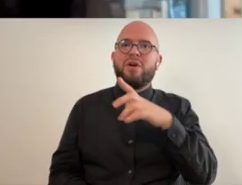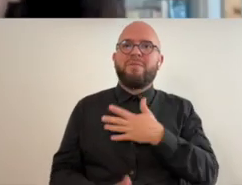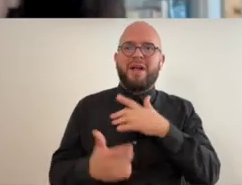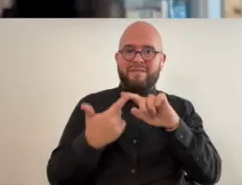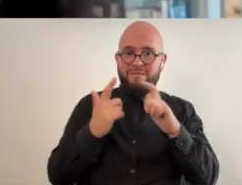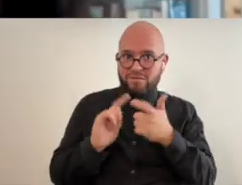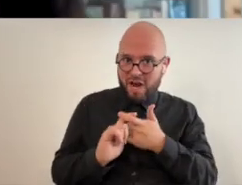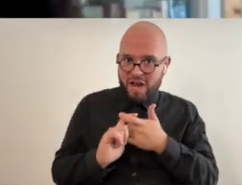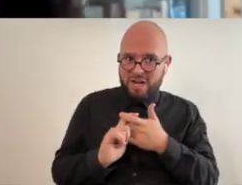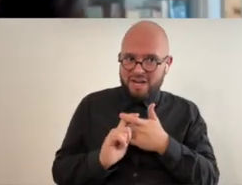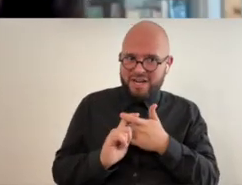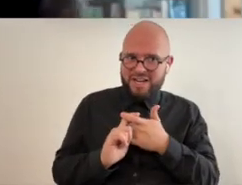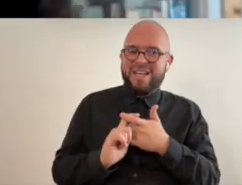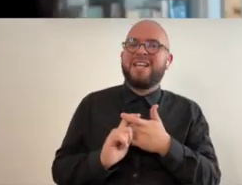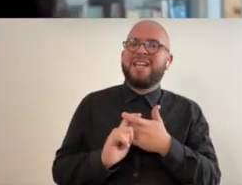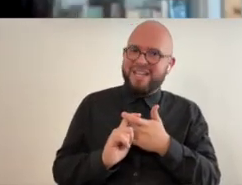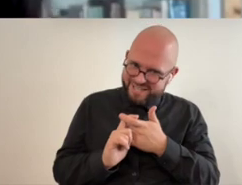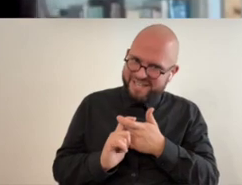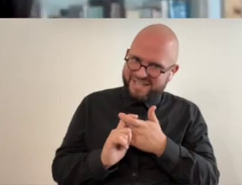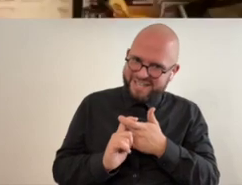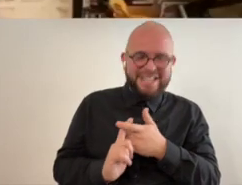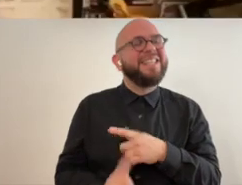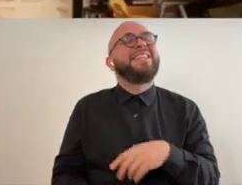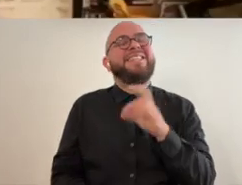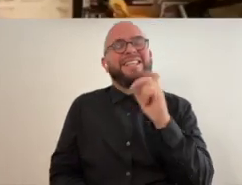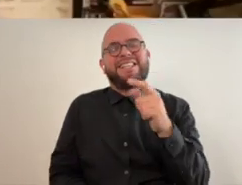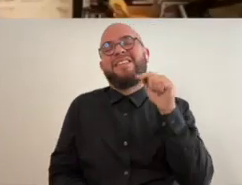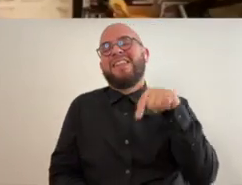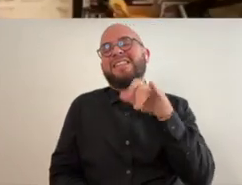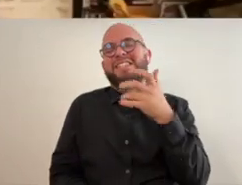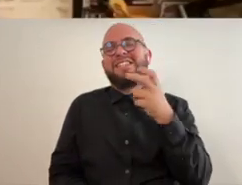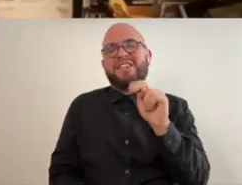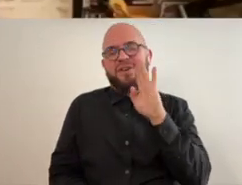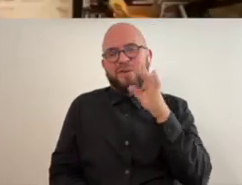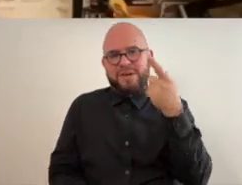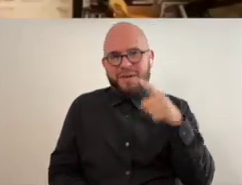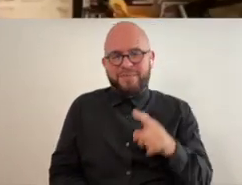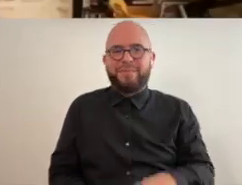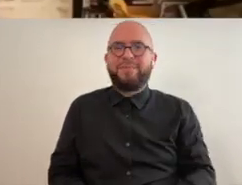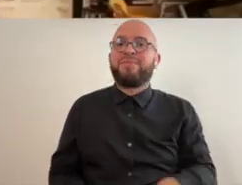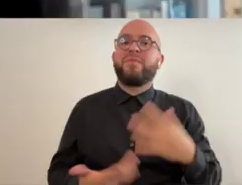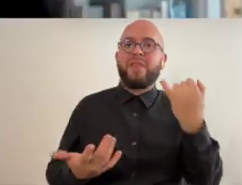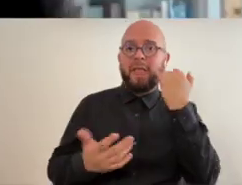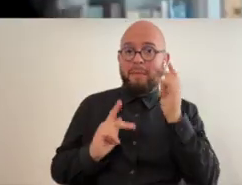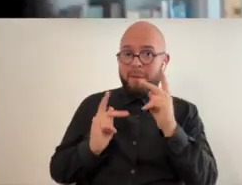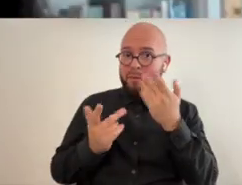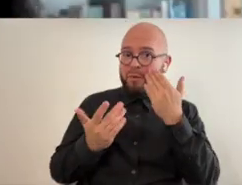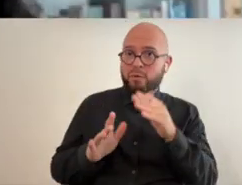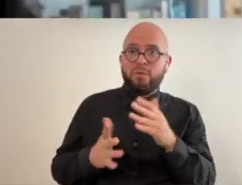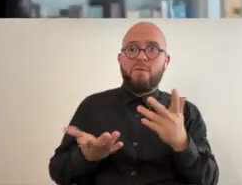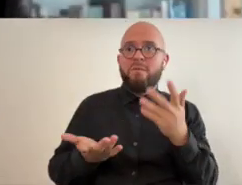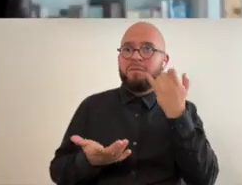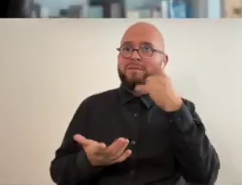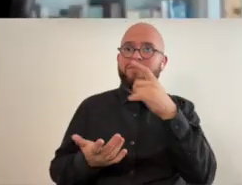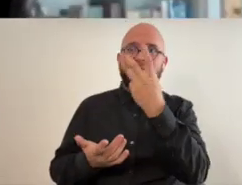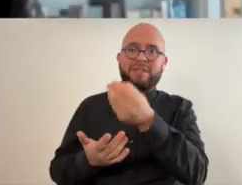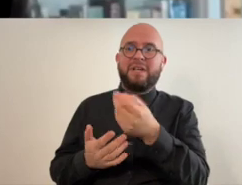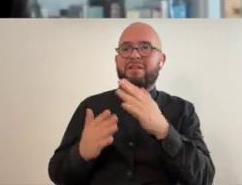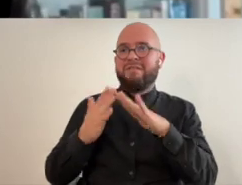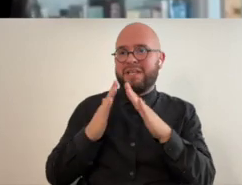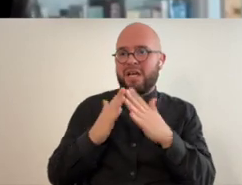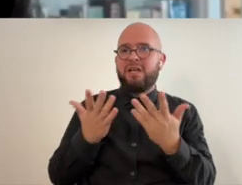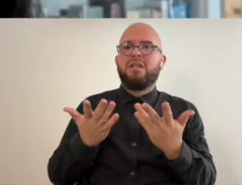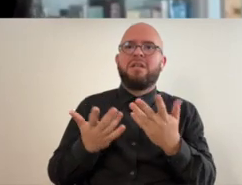friend there you go there you go that's in january yes yes and so in case people don't know if you're from out of town